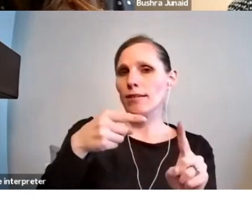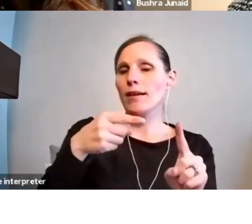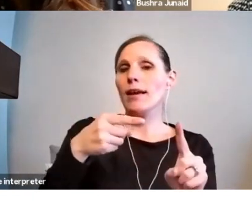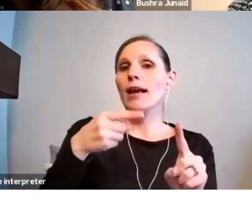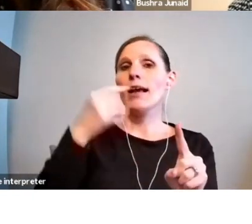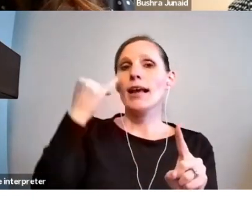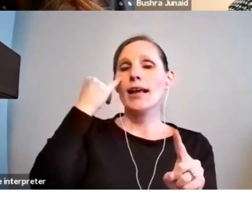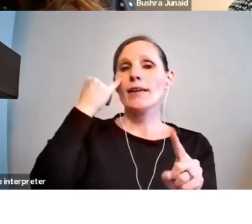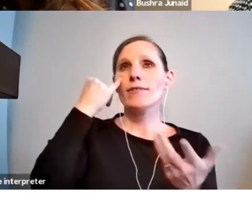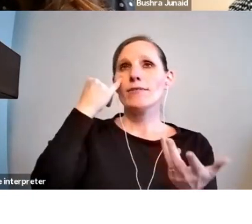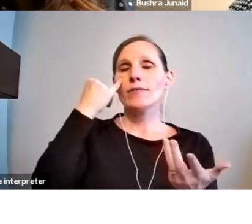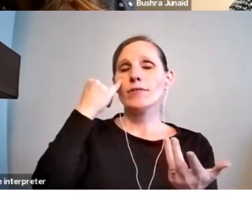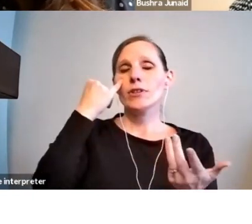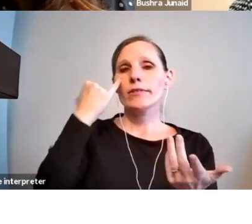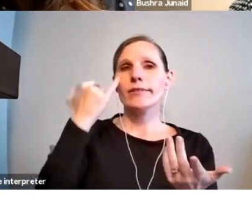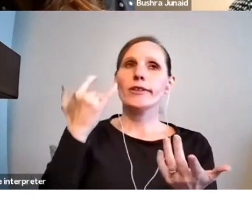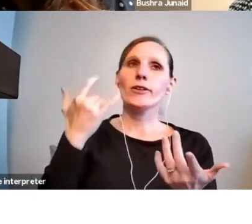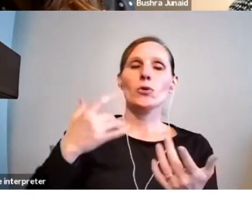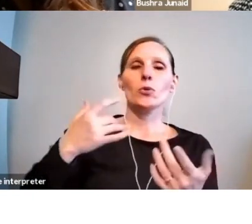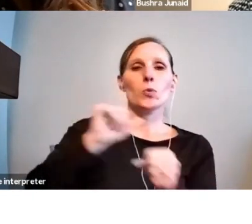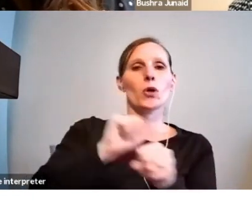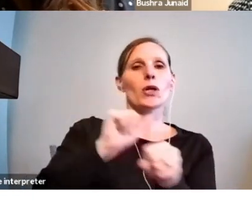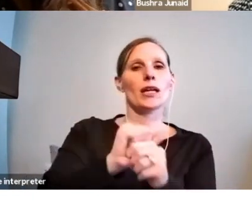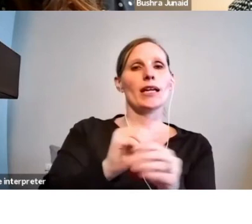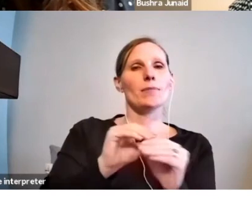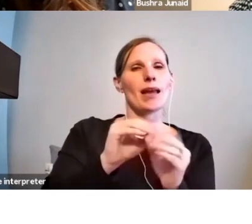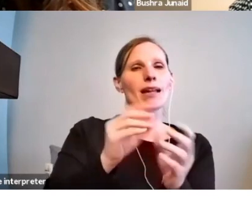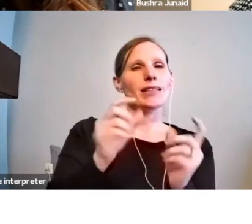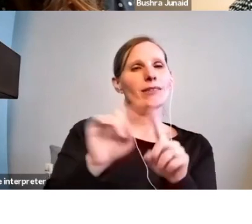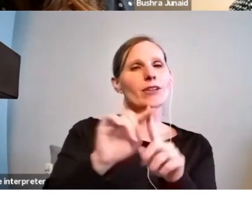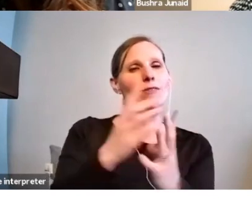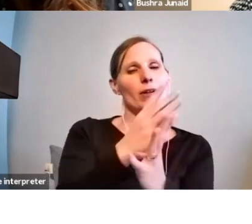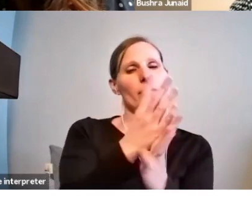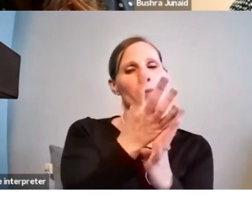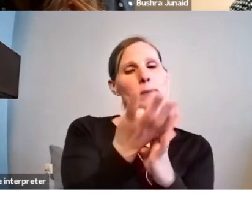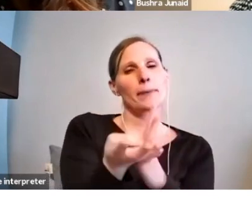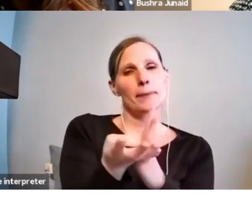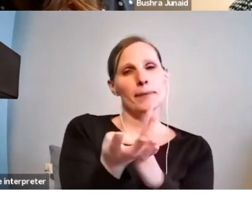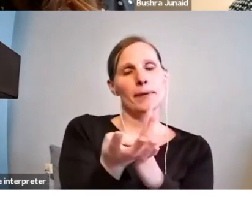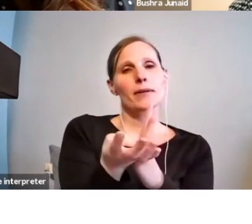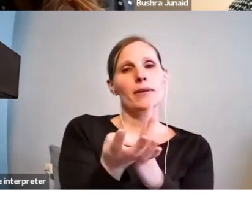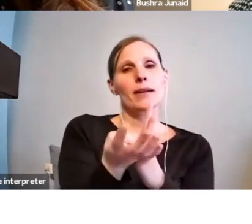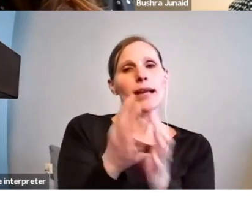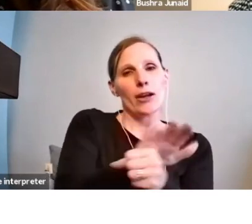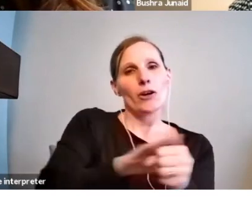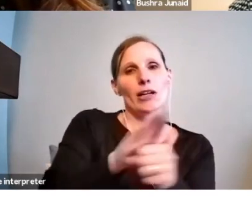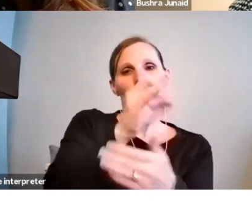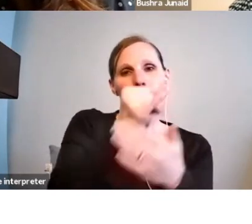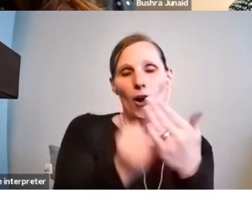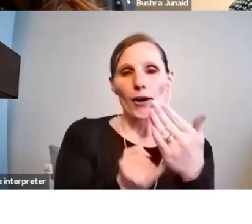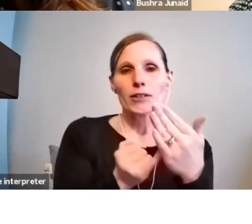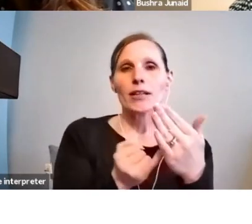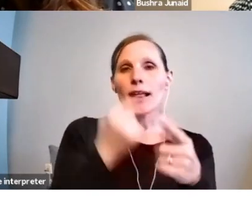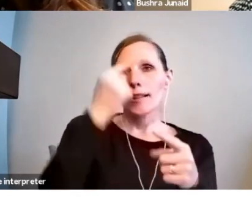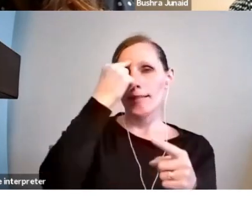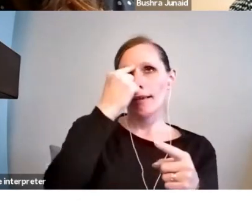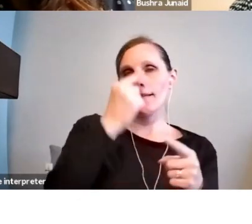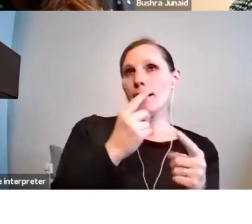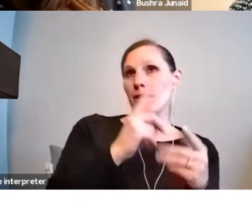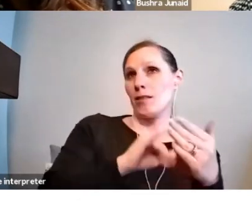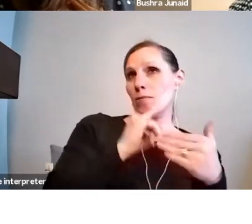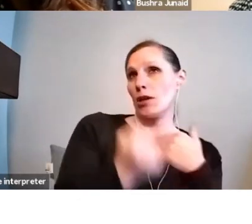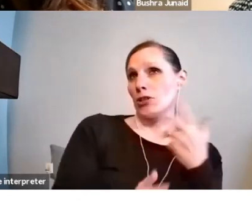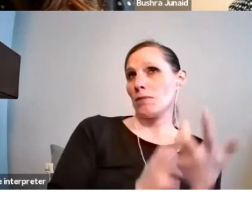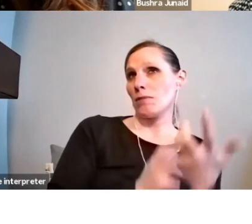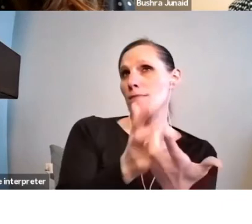to craft. So if you work in a number of different disciplines, you can think about whether your project might be a fit